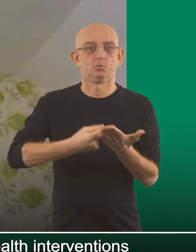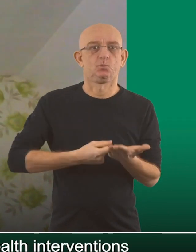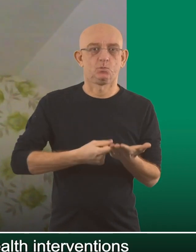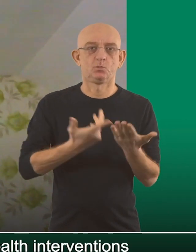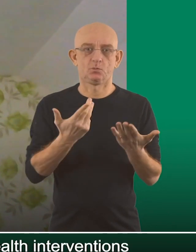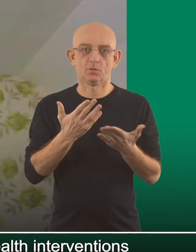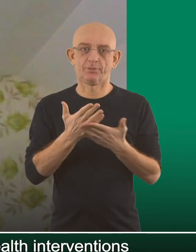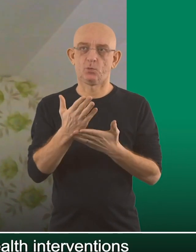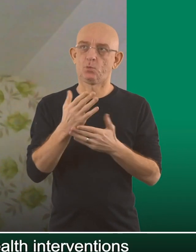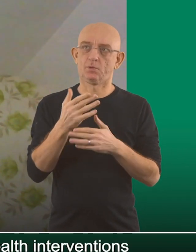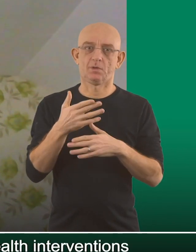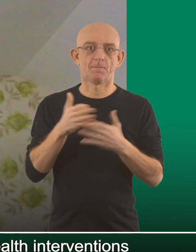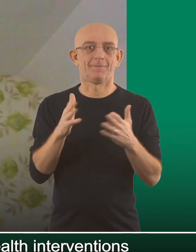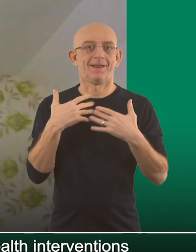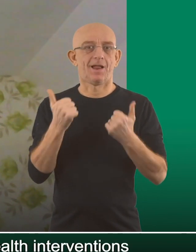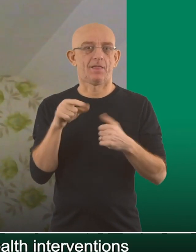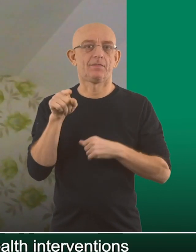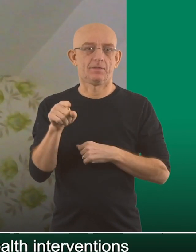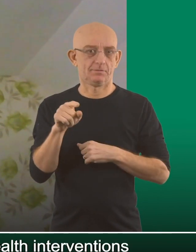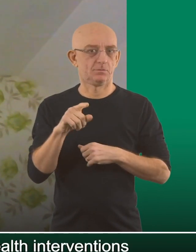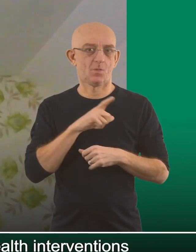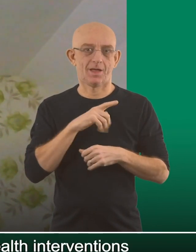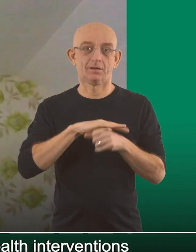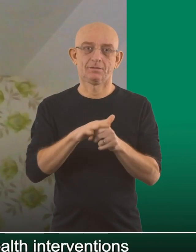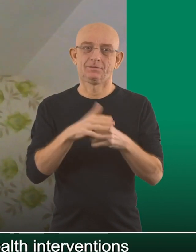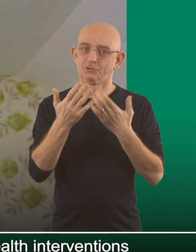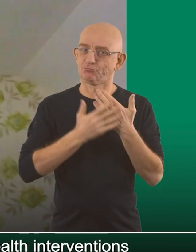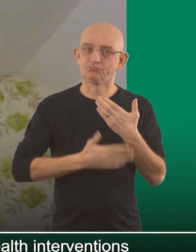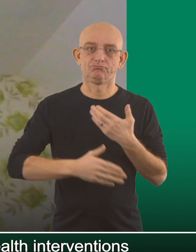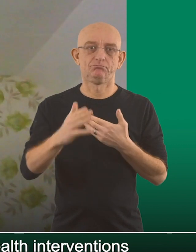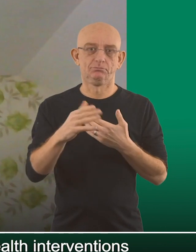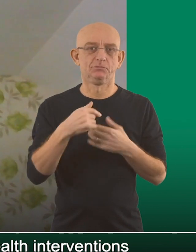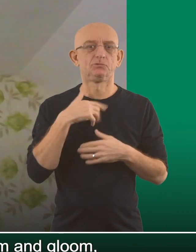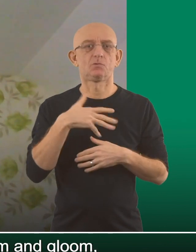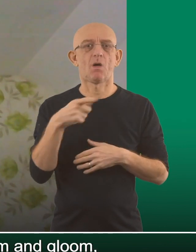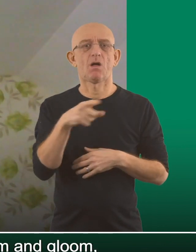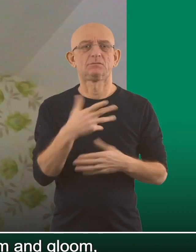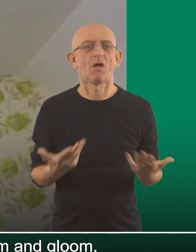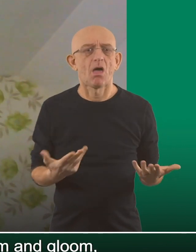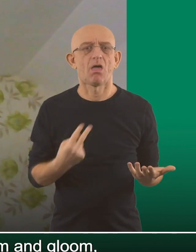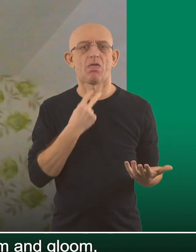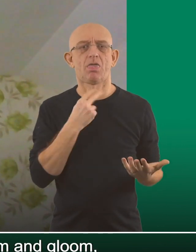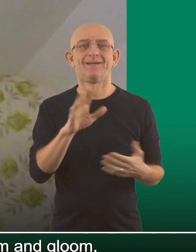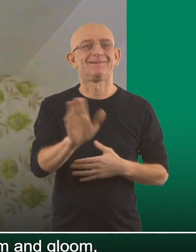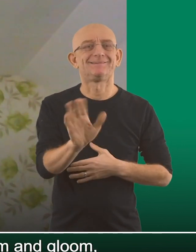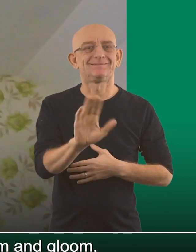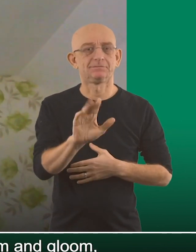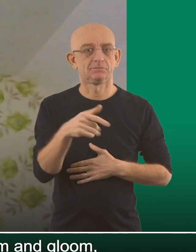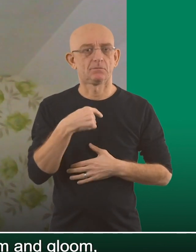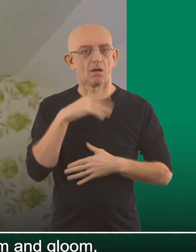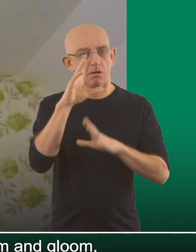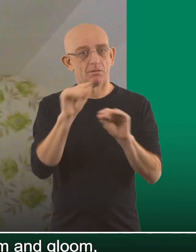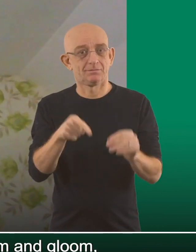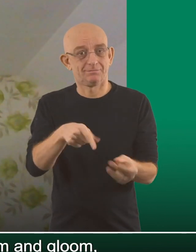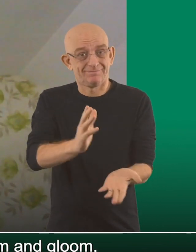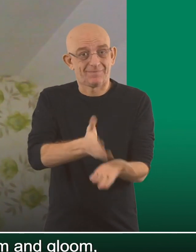there will still be some measure of public health interventions because we will still be living with COVID for some time to come. So I don't want to end